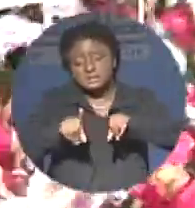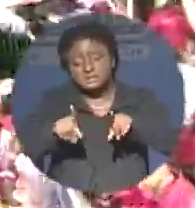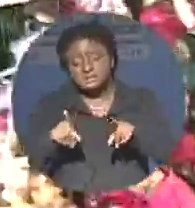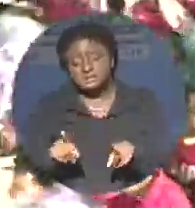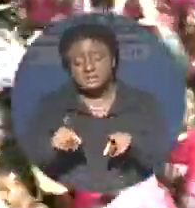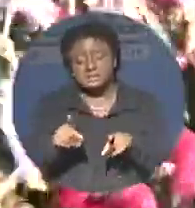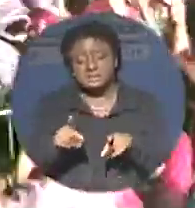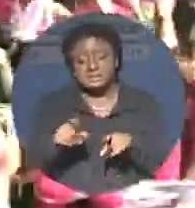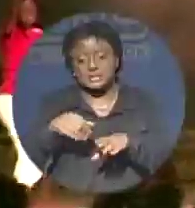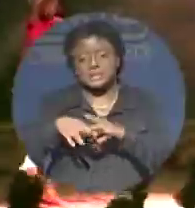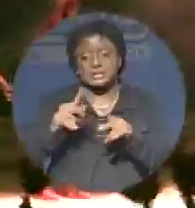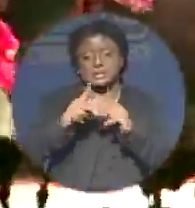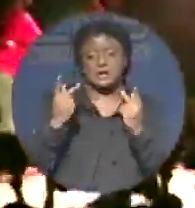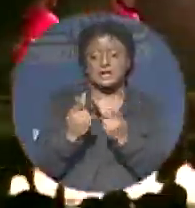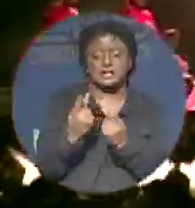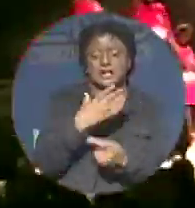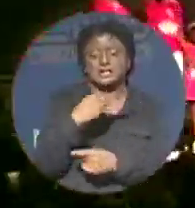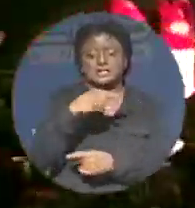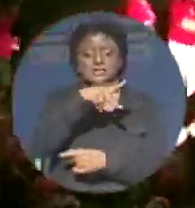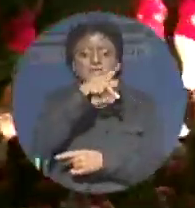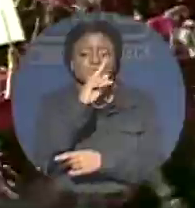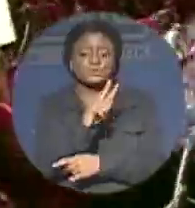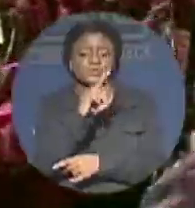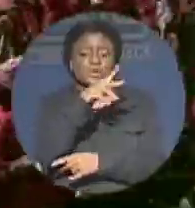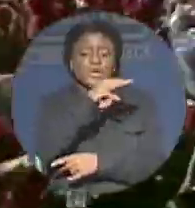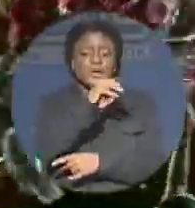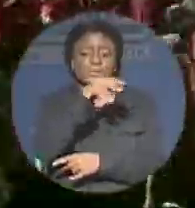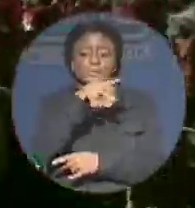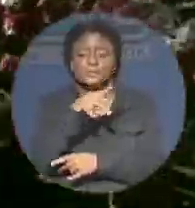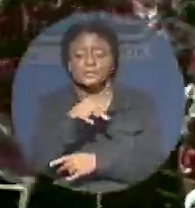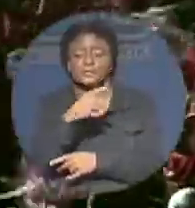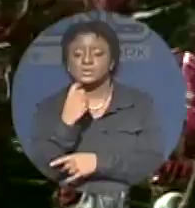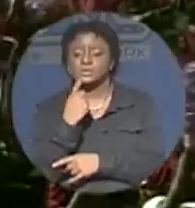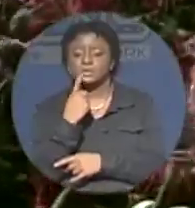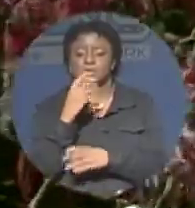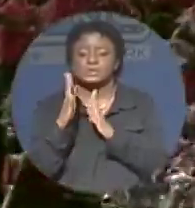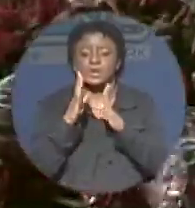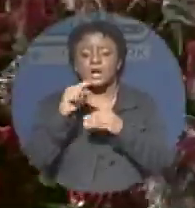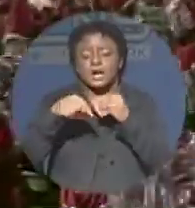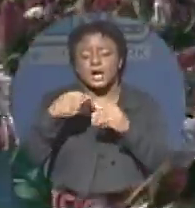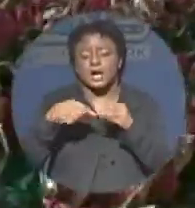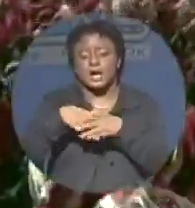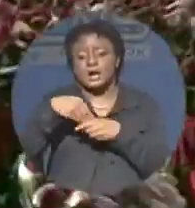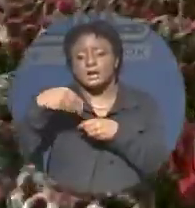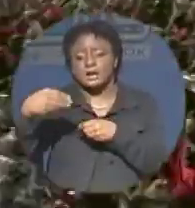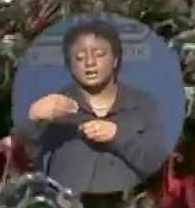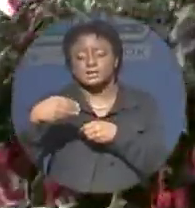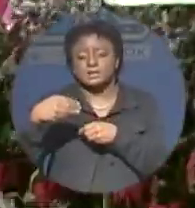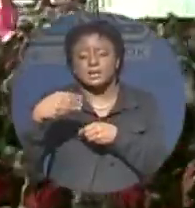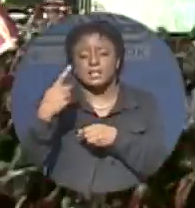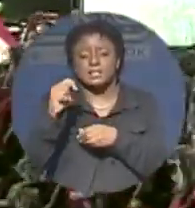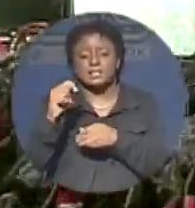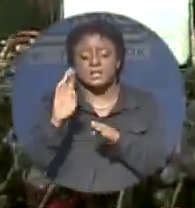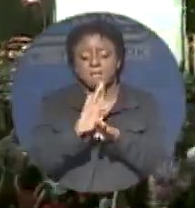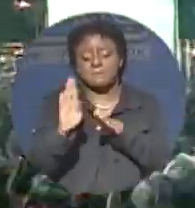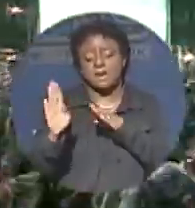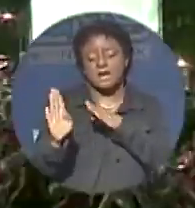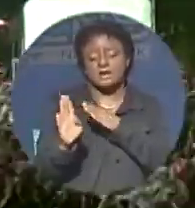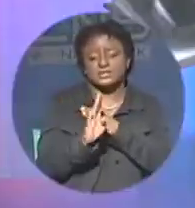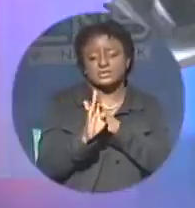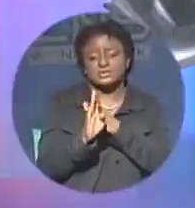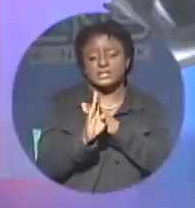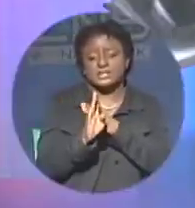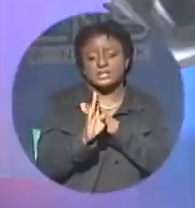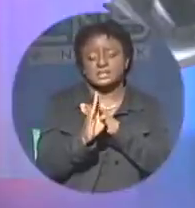spoke out in-house last week during the debate on the boundaries report. After it was revealed that their constituencies would be eliminated in the new